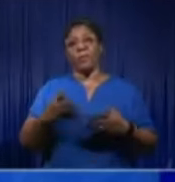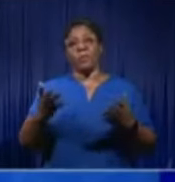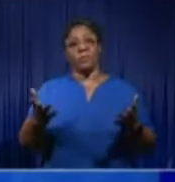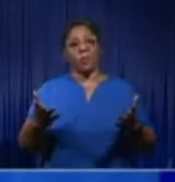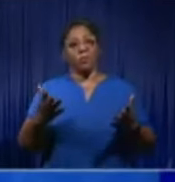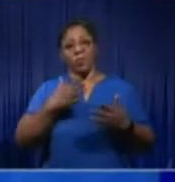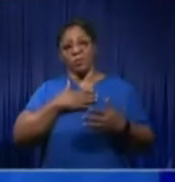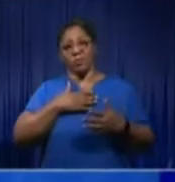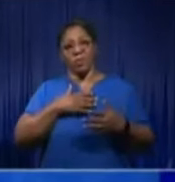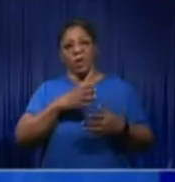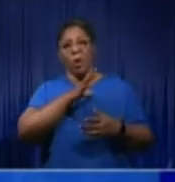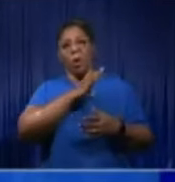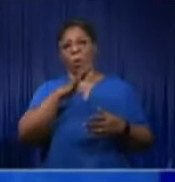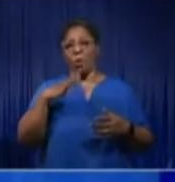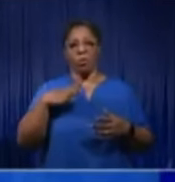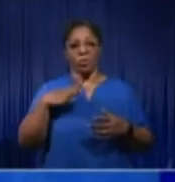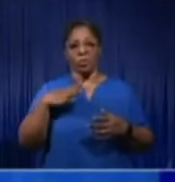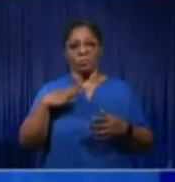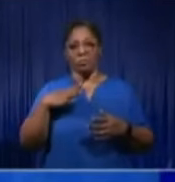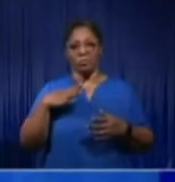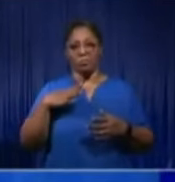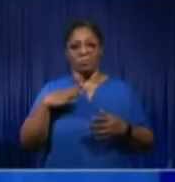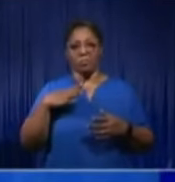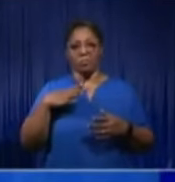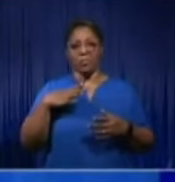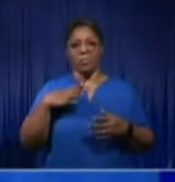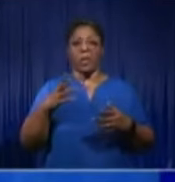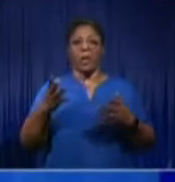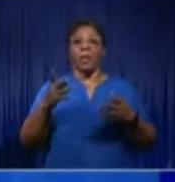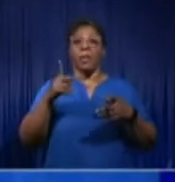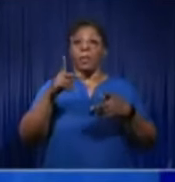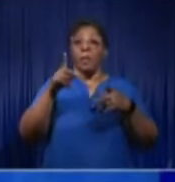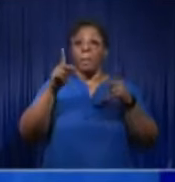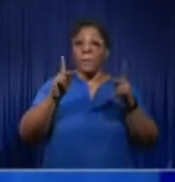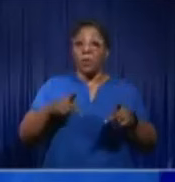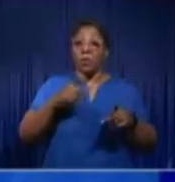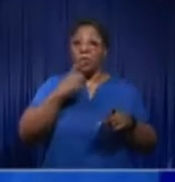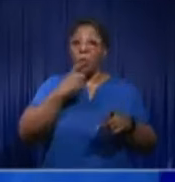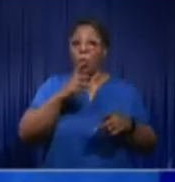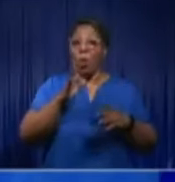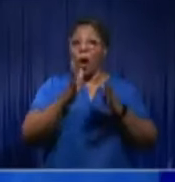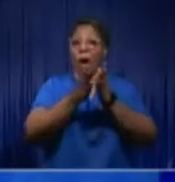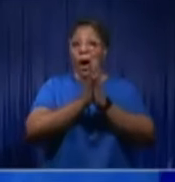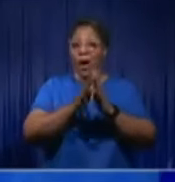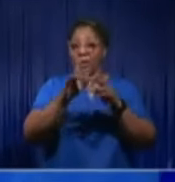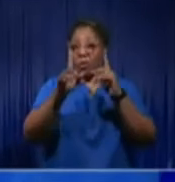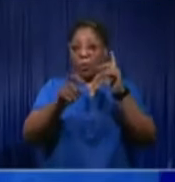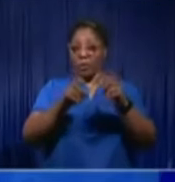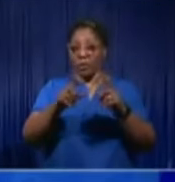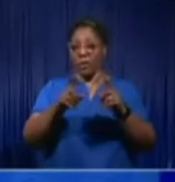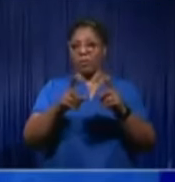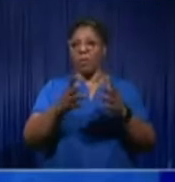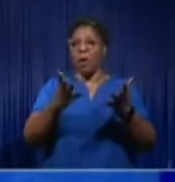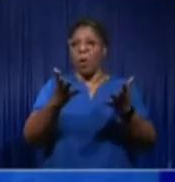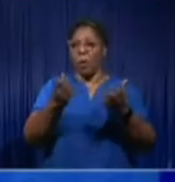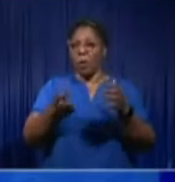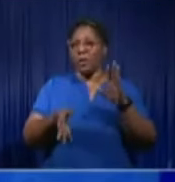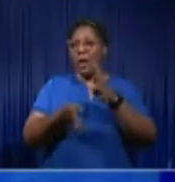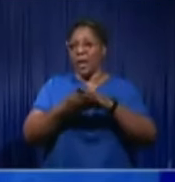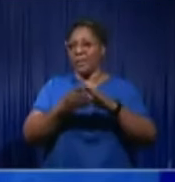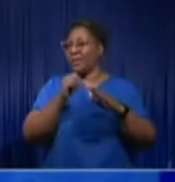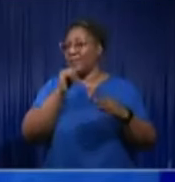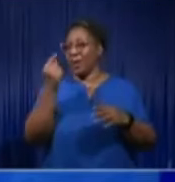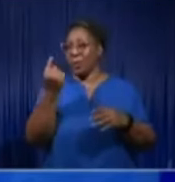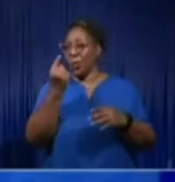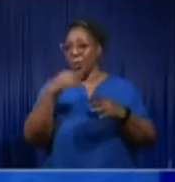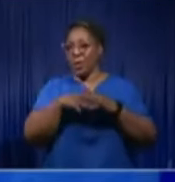As a matter of fact, the person who posed the question, I may want to add that not only in 2022 did